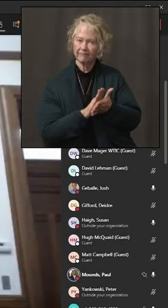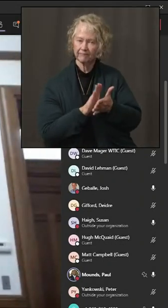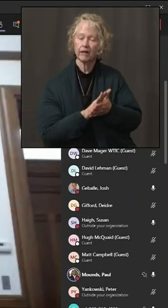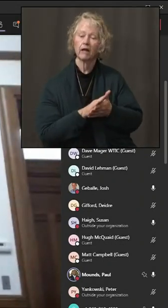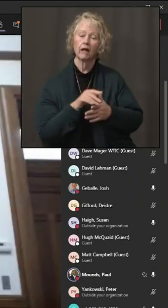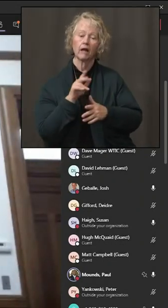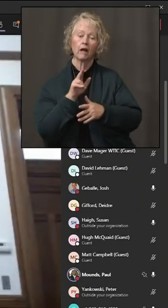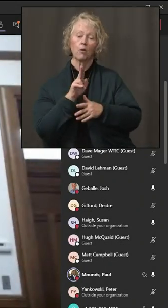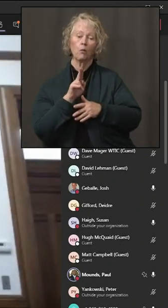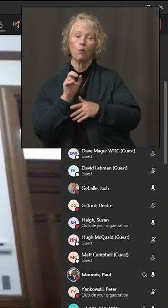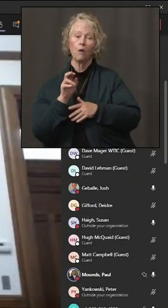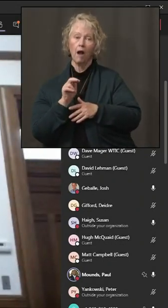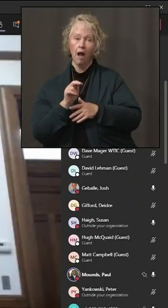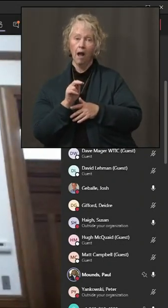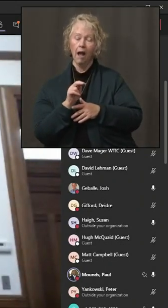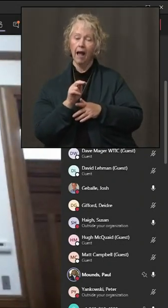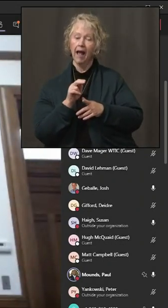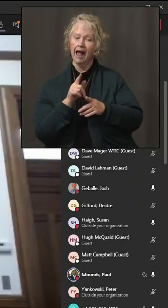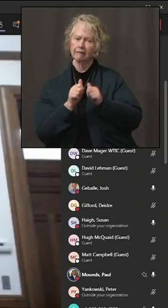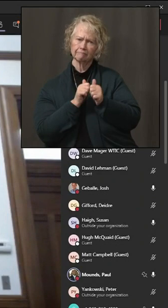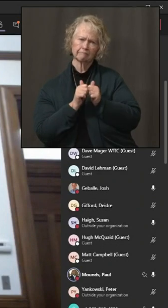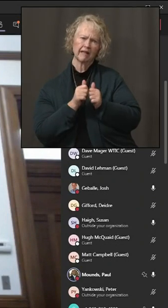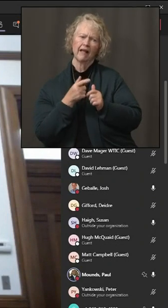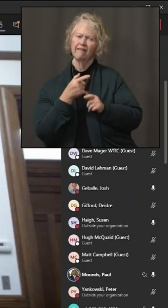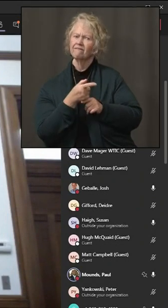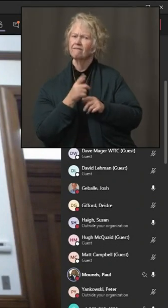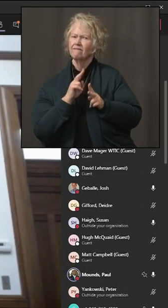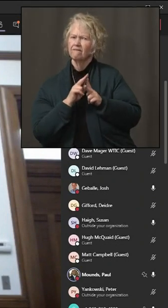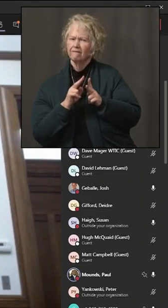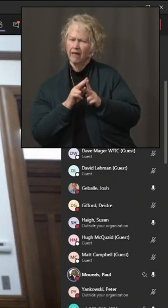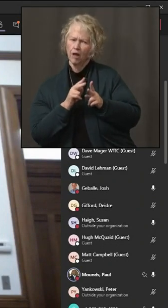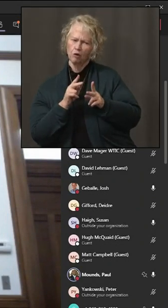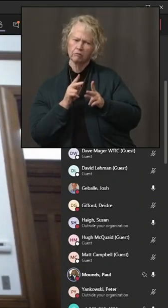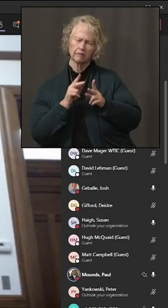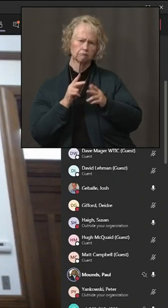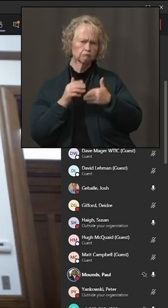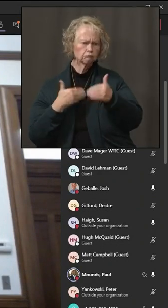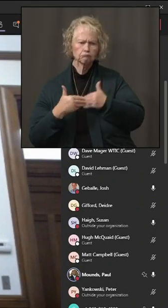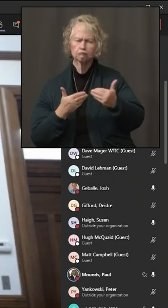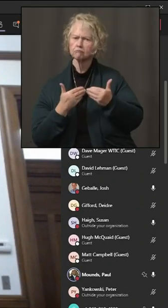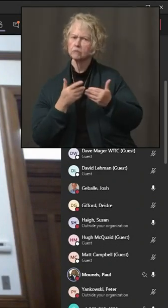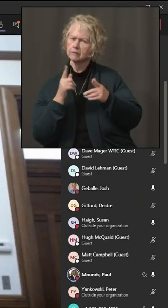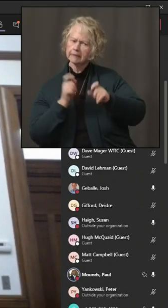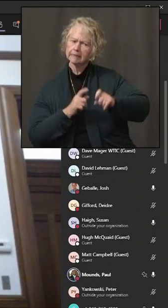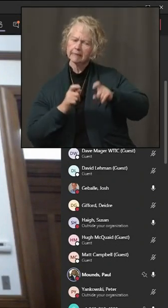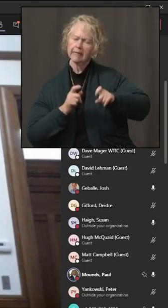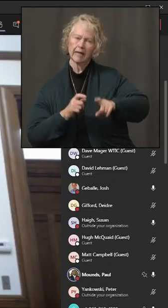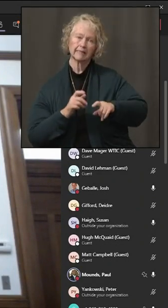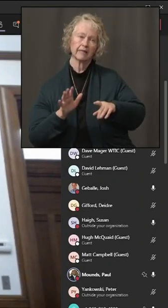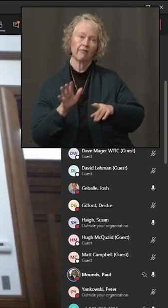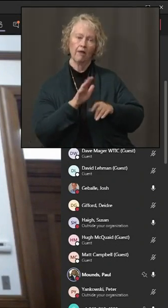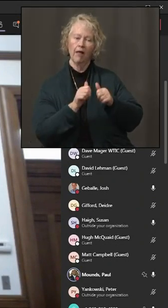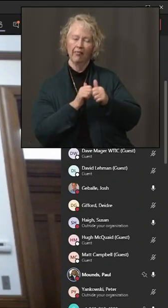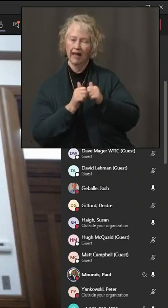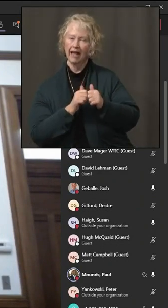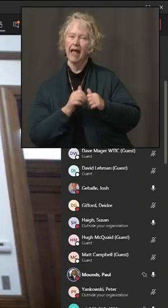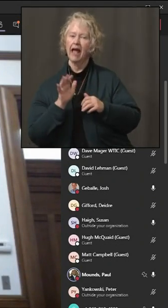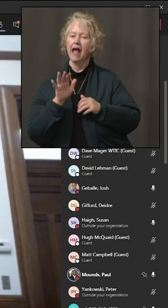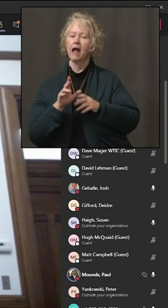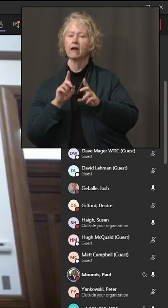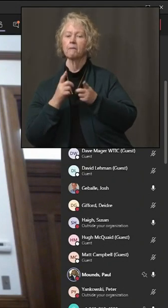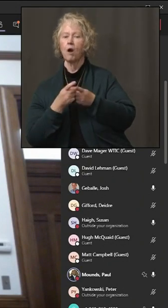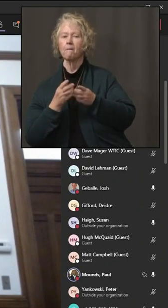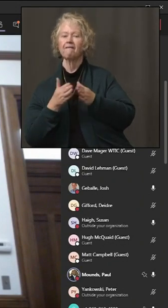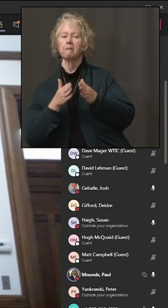the UConn Athletics has a very aggressive testing protocol for their student-athletes. And the Department of Public Health will